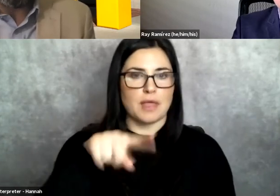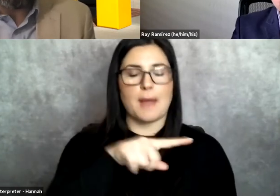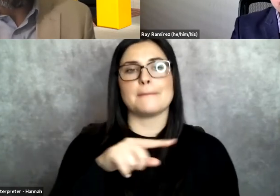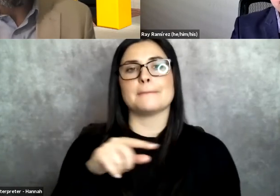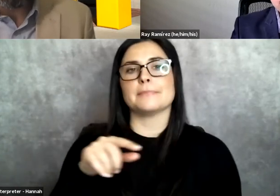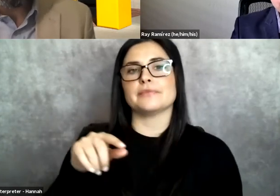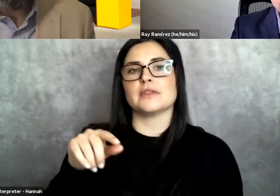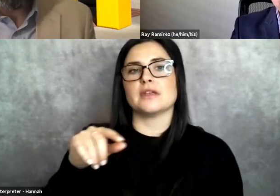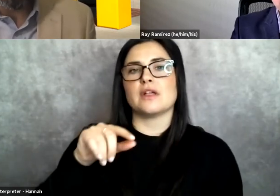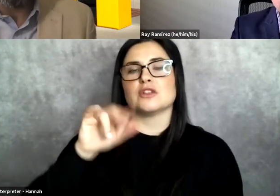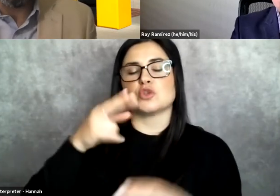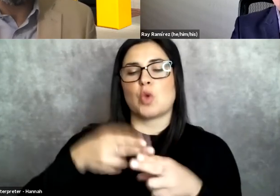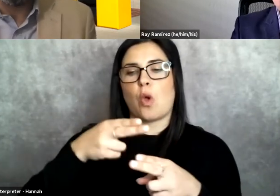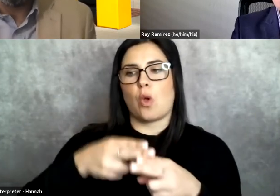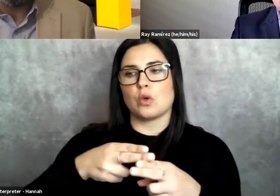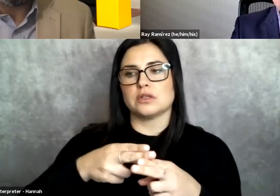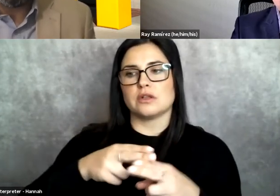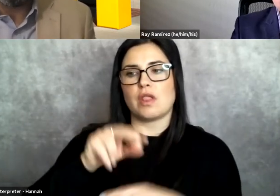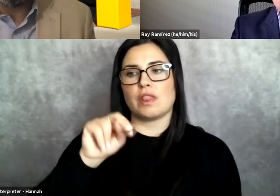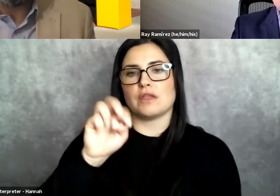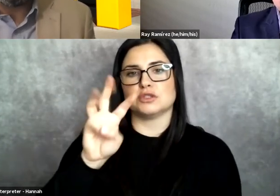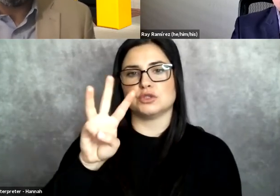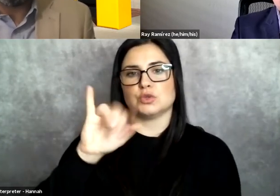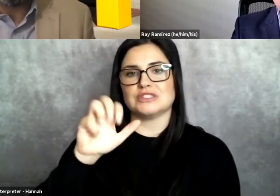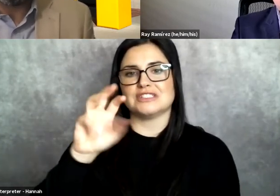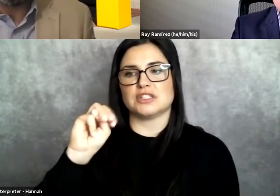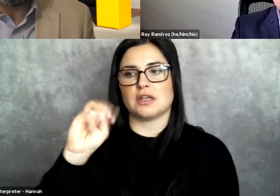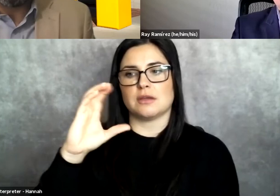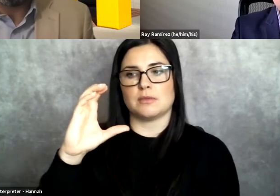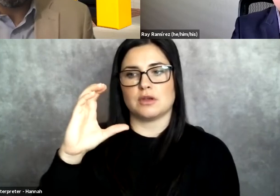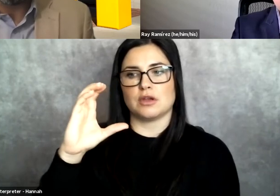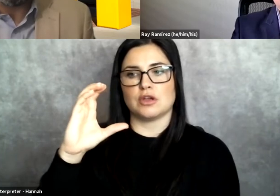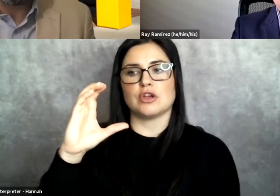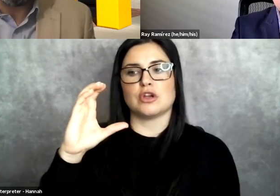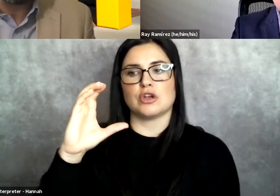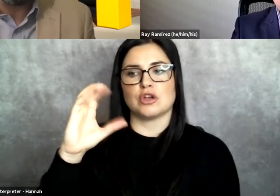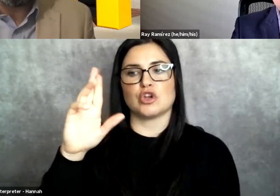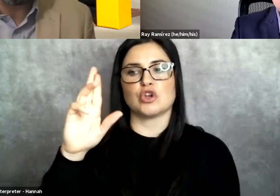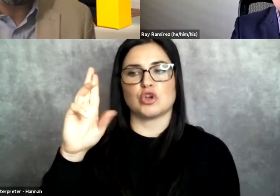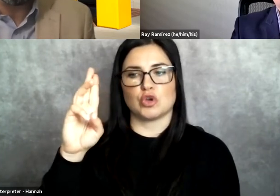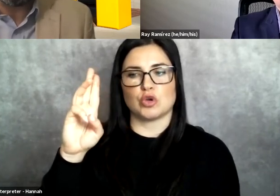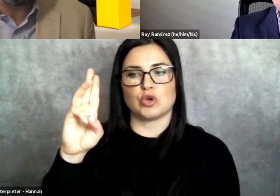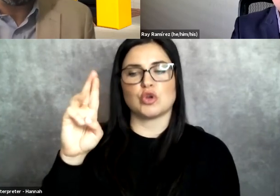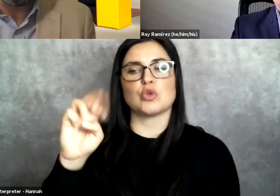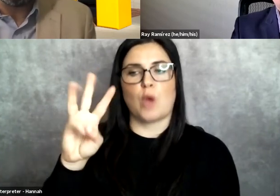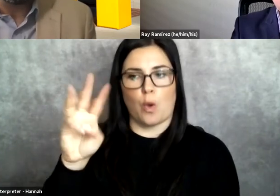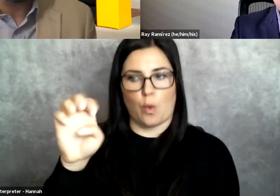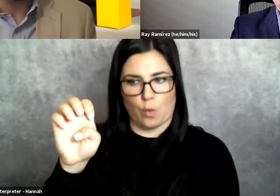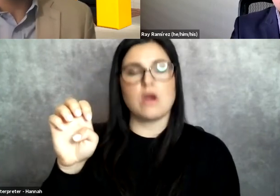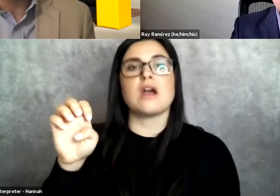Alexander that kind of gives you an understanding of the systemic issue of mass incarceration.